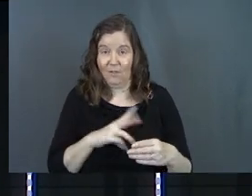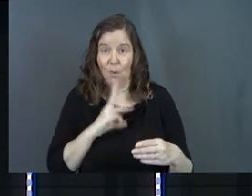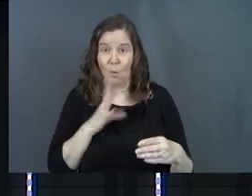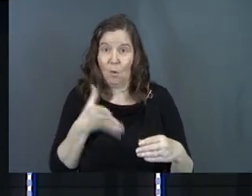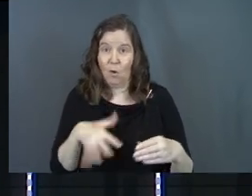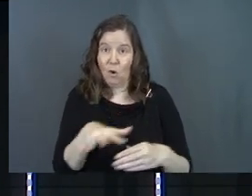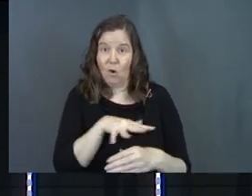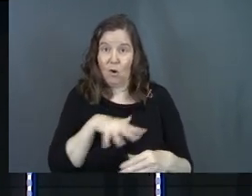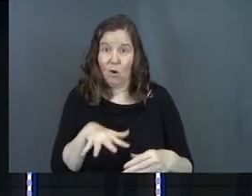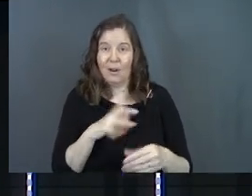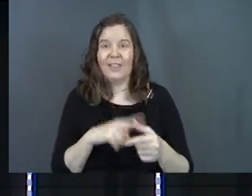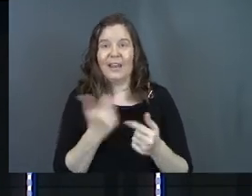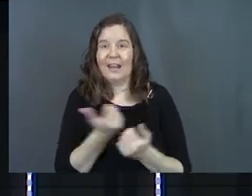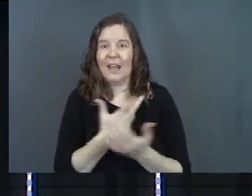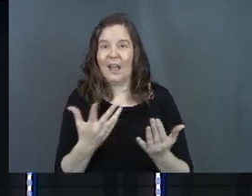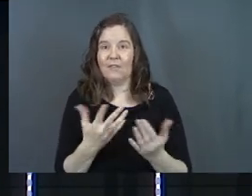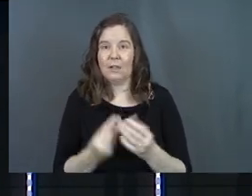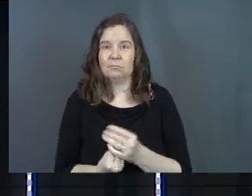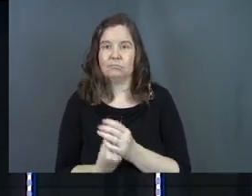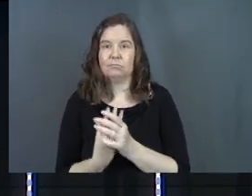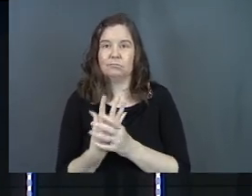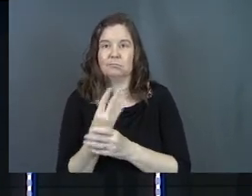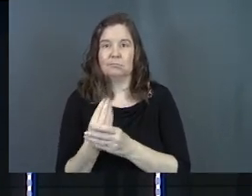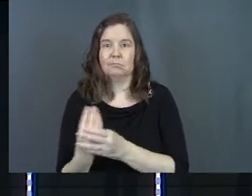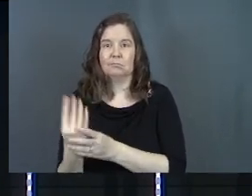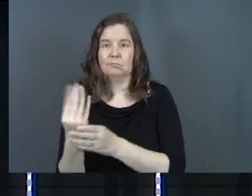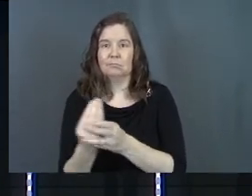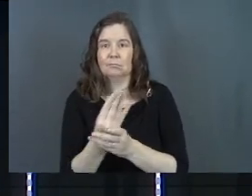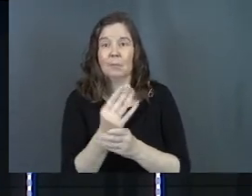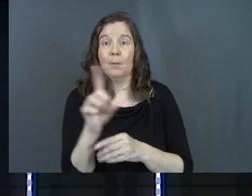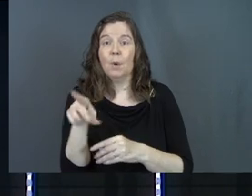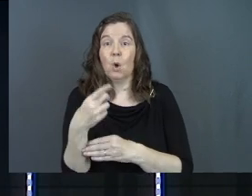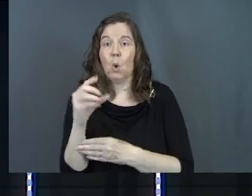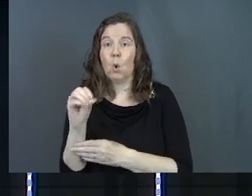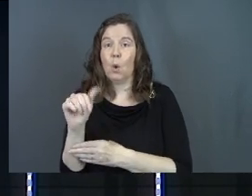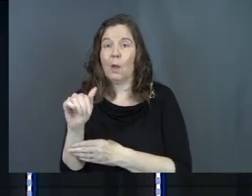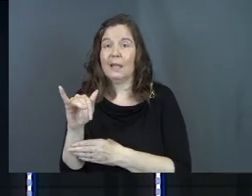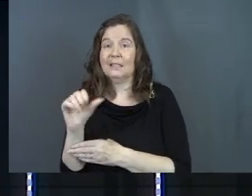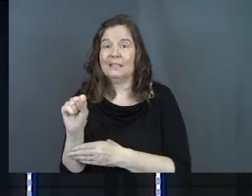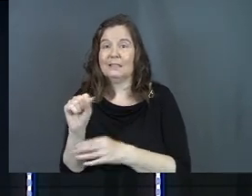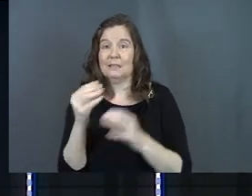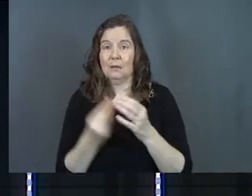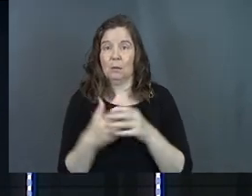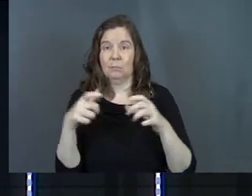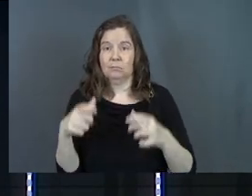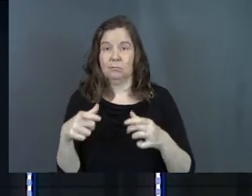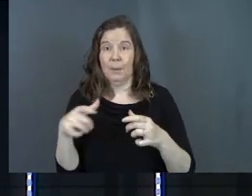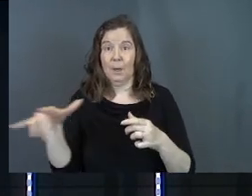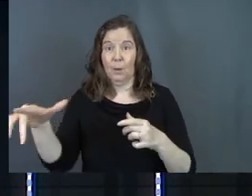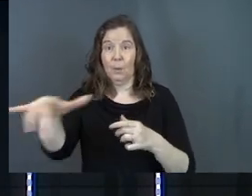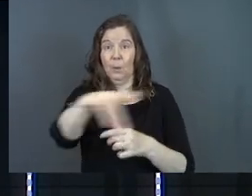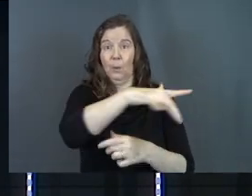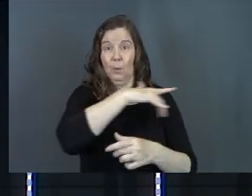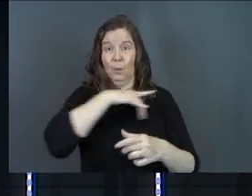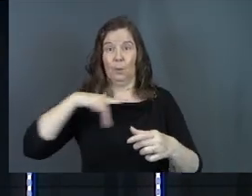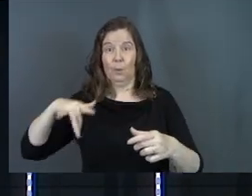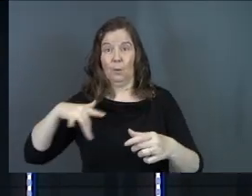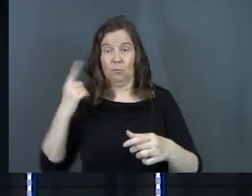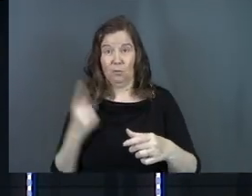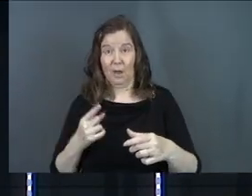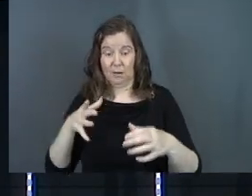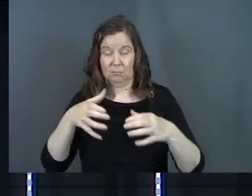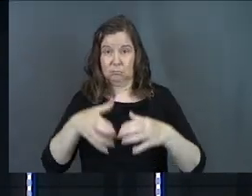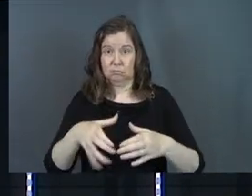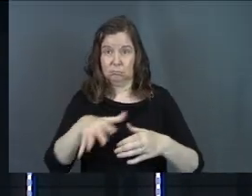there's a water source, then everything's okay. But only in the oasis, not anywhere else. Amen? Come on folks,